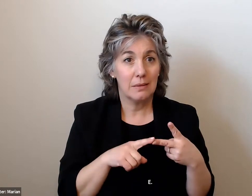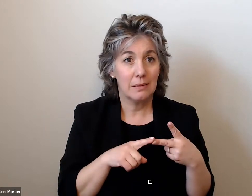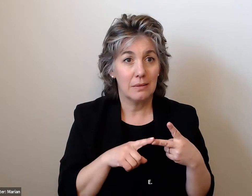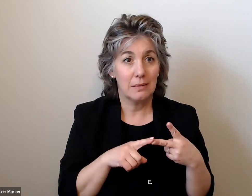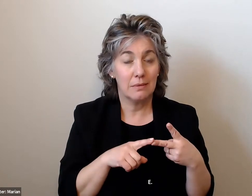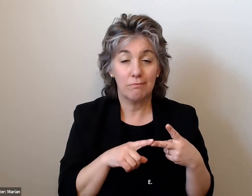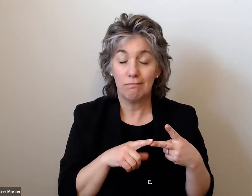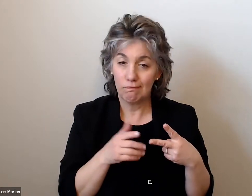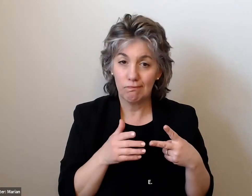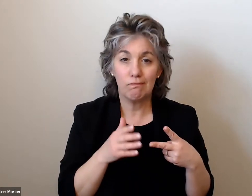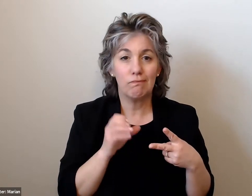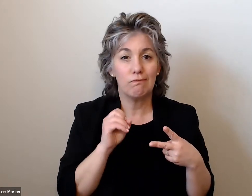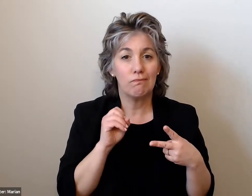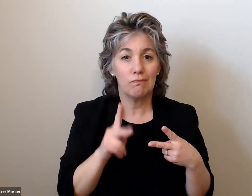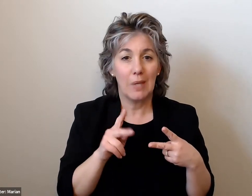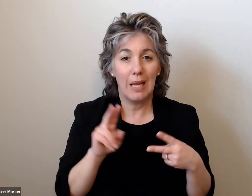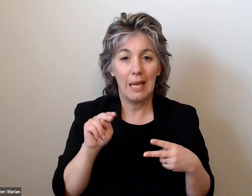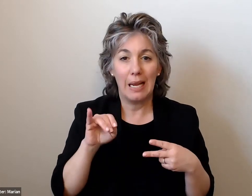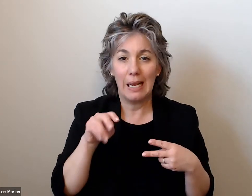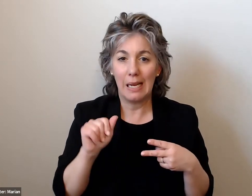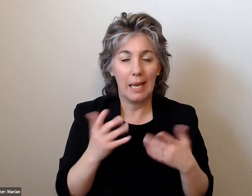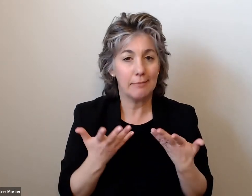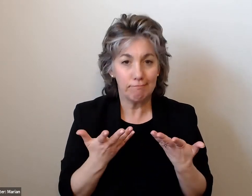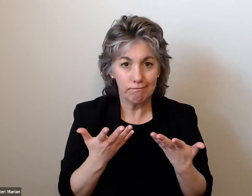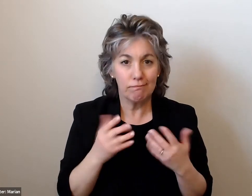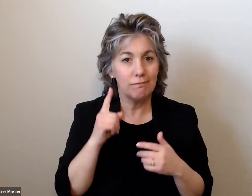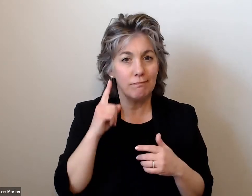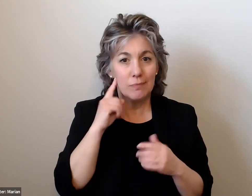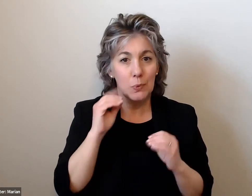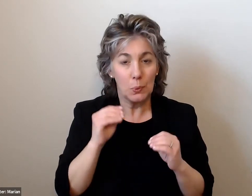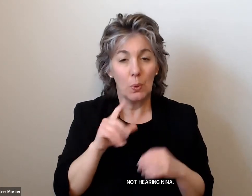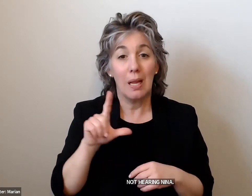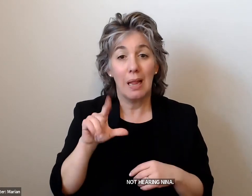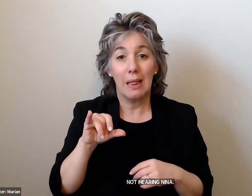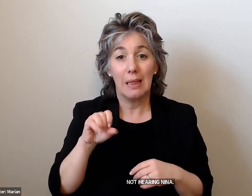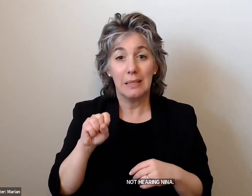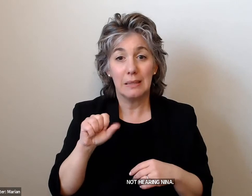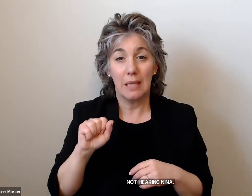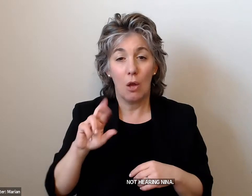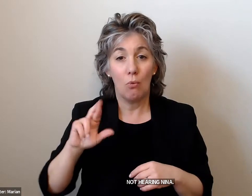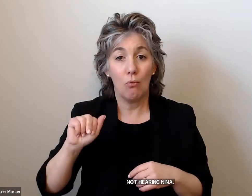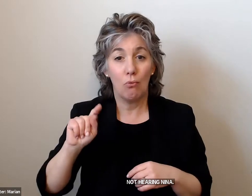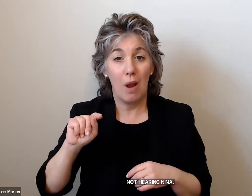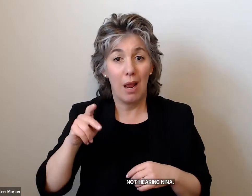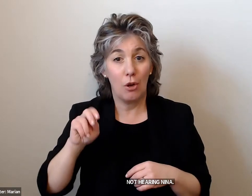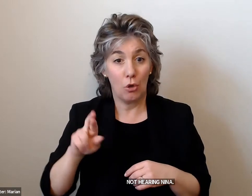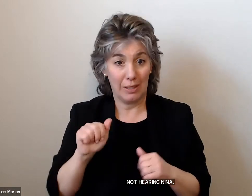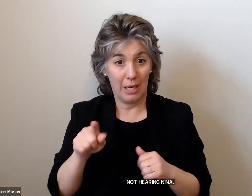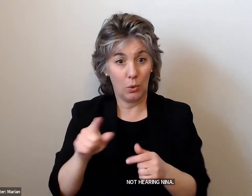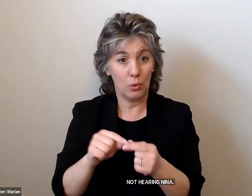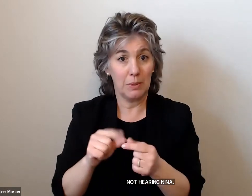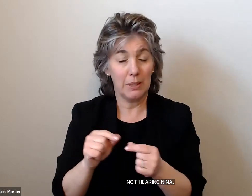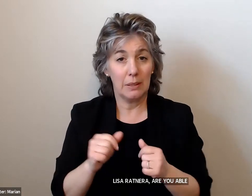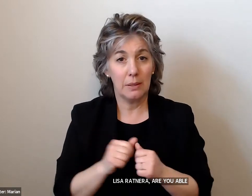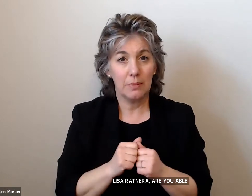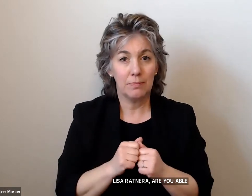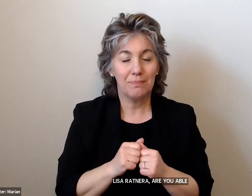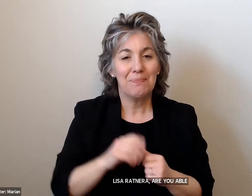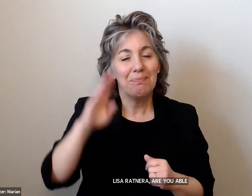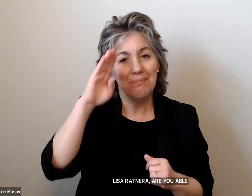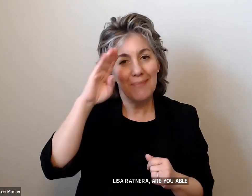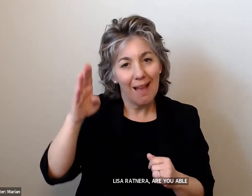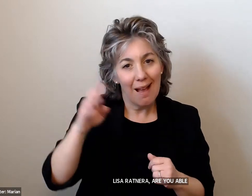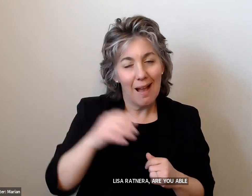All right, not hearing Nina Beattie. Lisa Ratner, are you able to speak? Hi. I